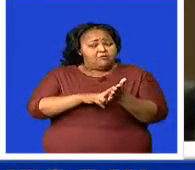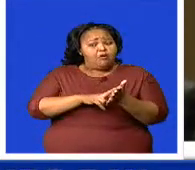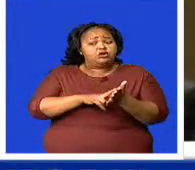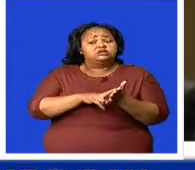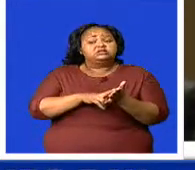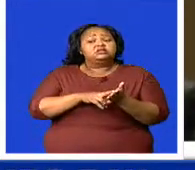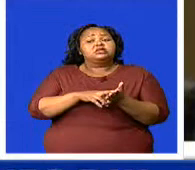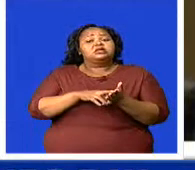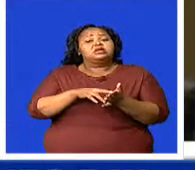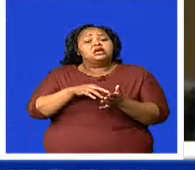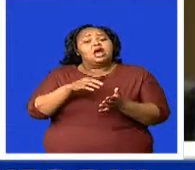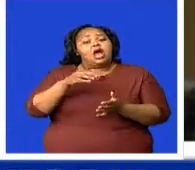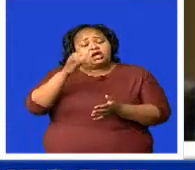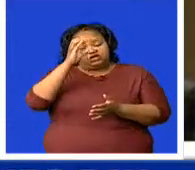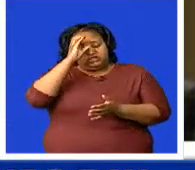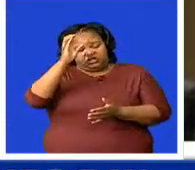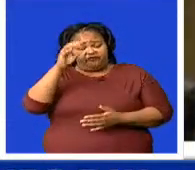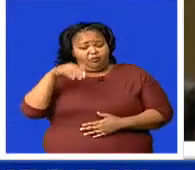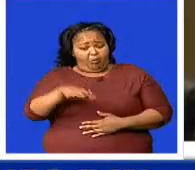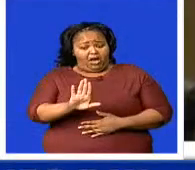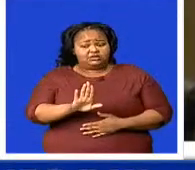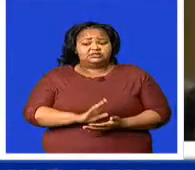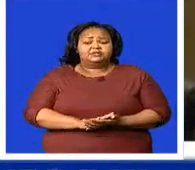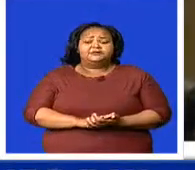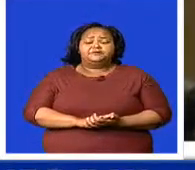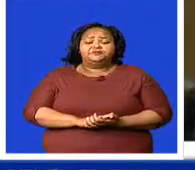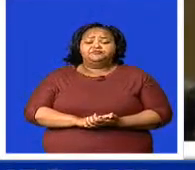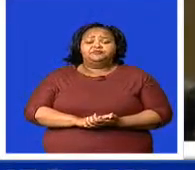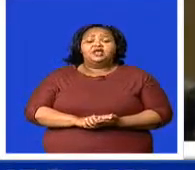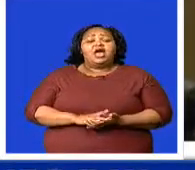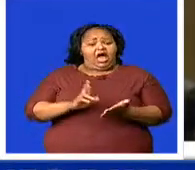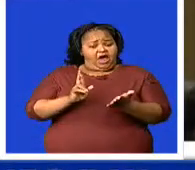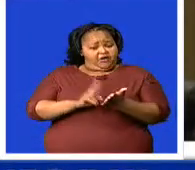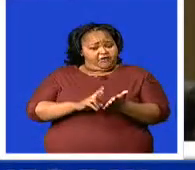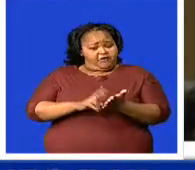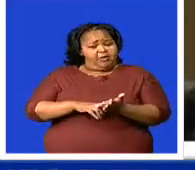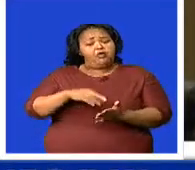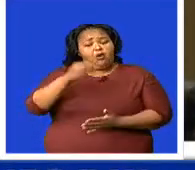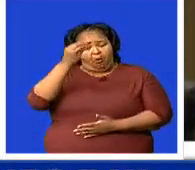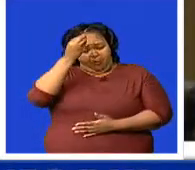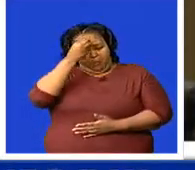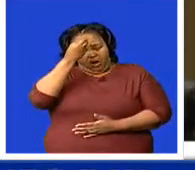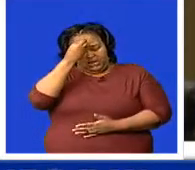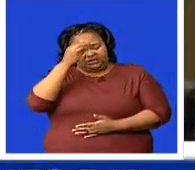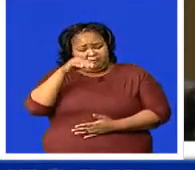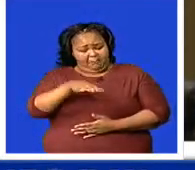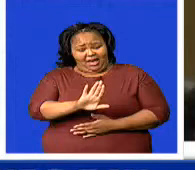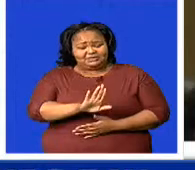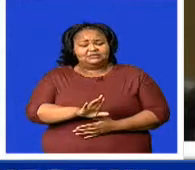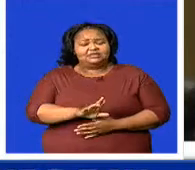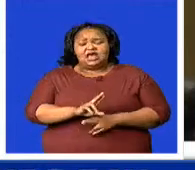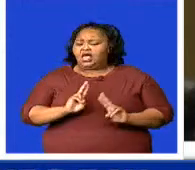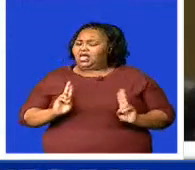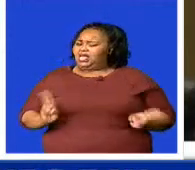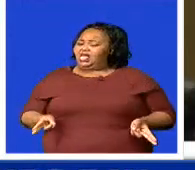I must report where it is appropriate, the police. don't sit back